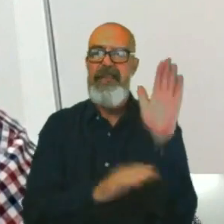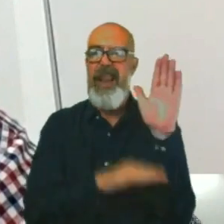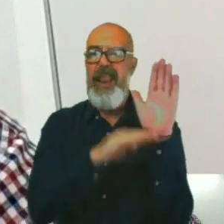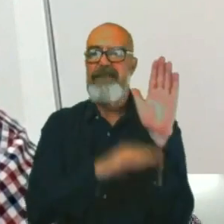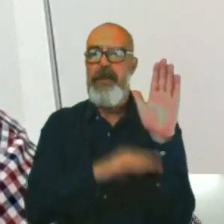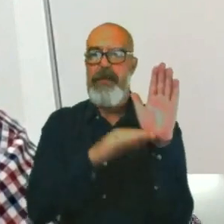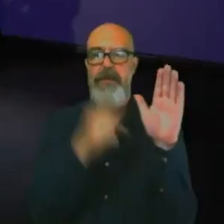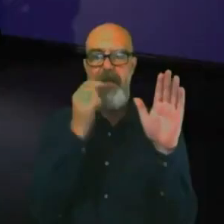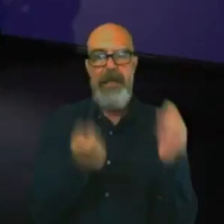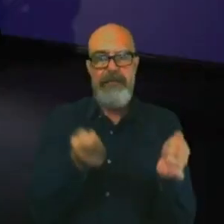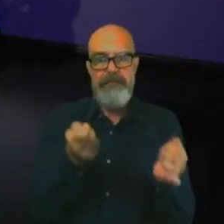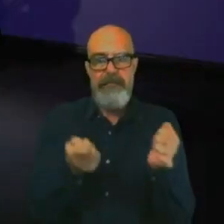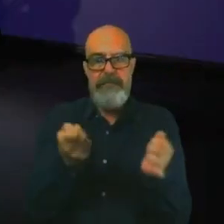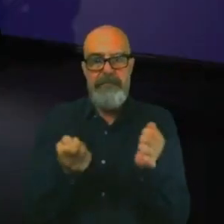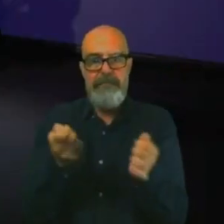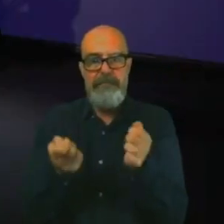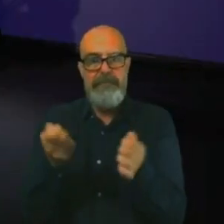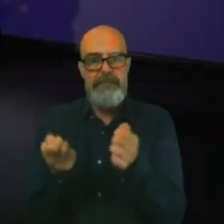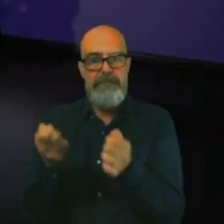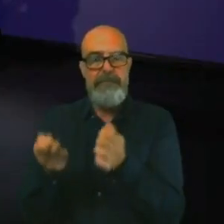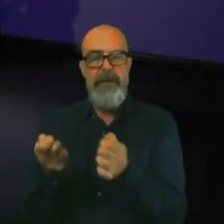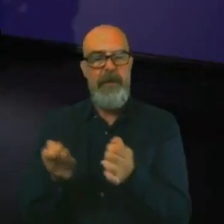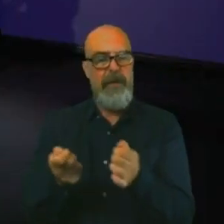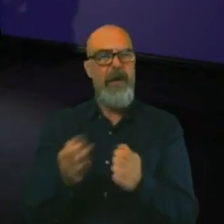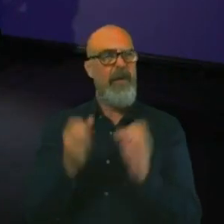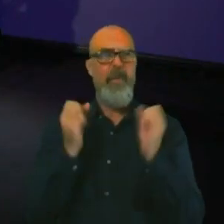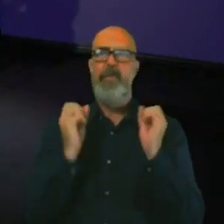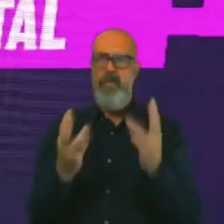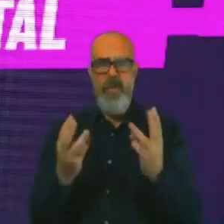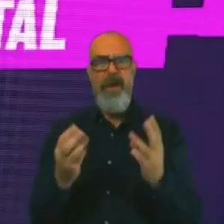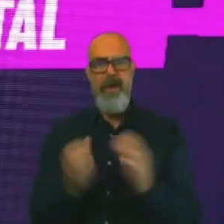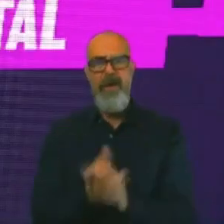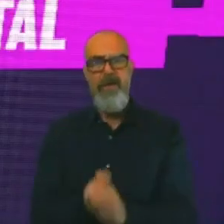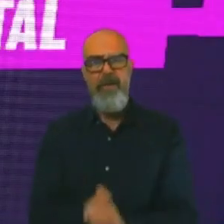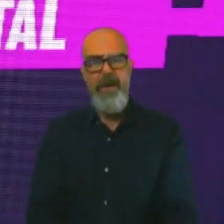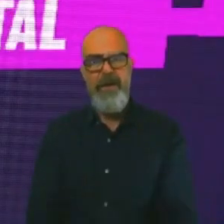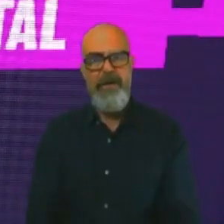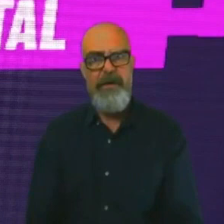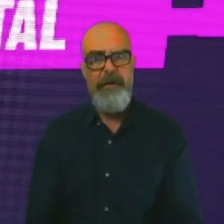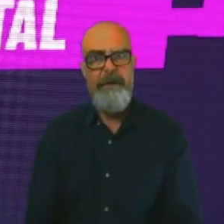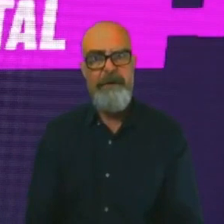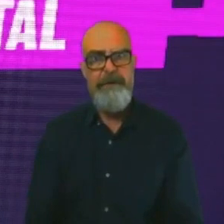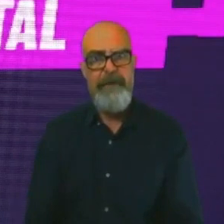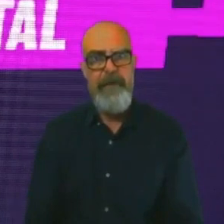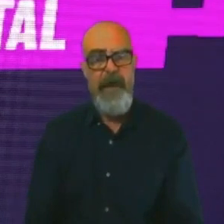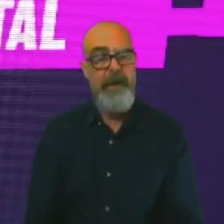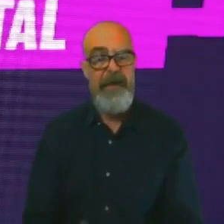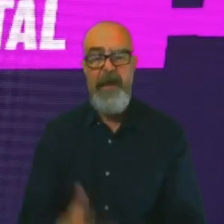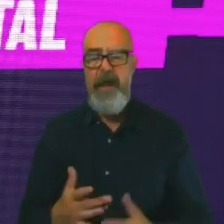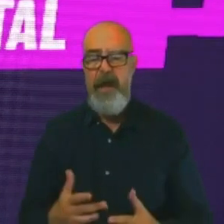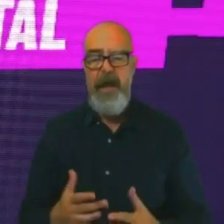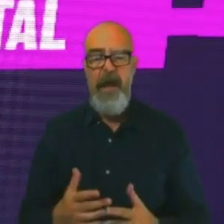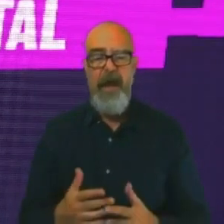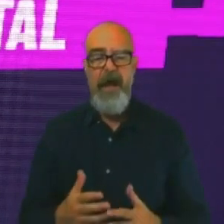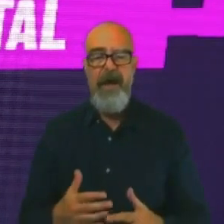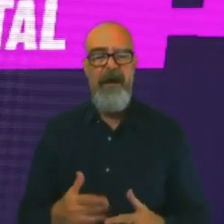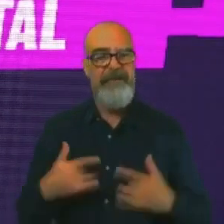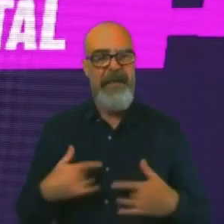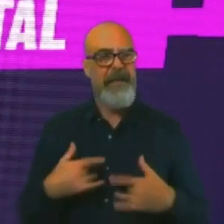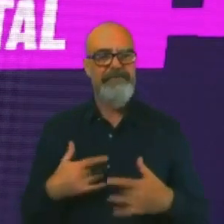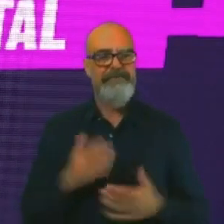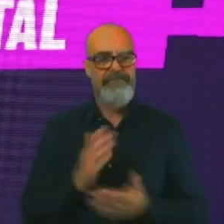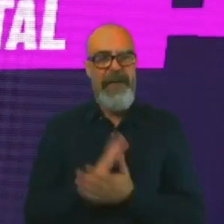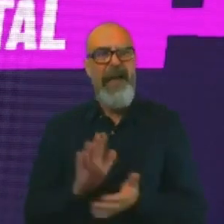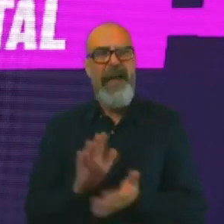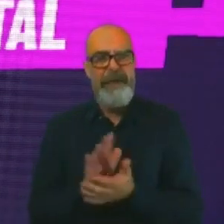Amazing. Absolutely incredible. It just brings joy to me. brings absolute joy to know